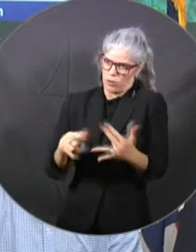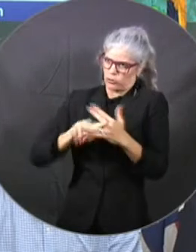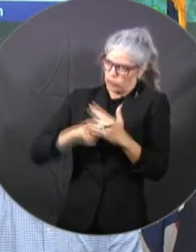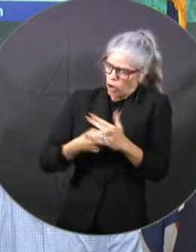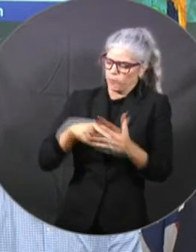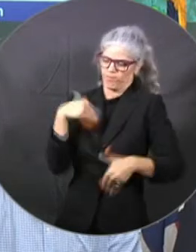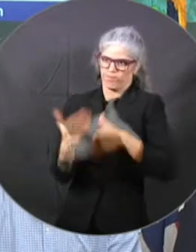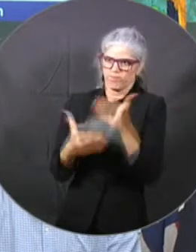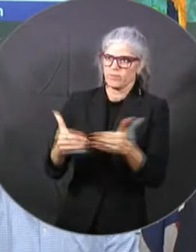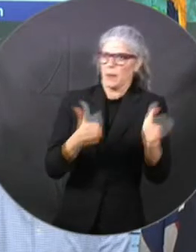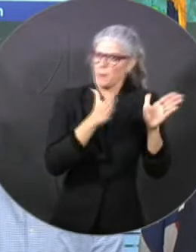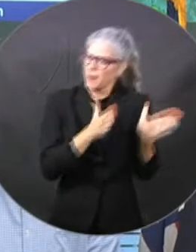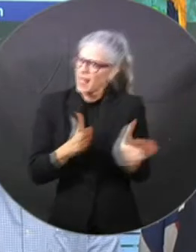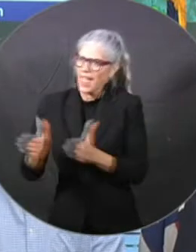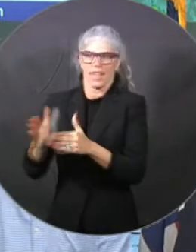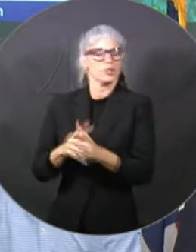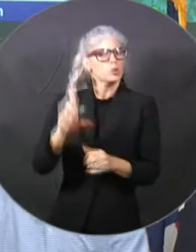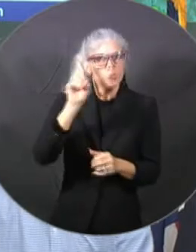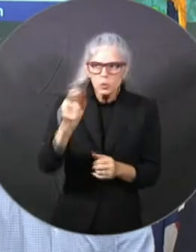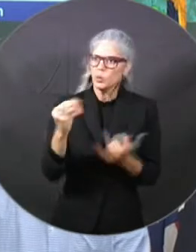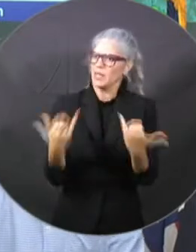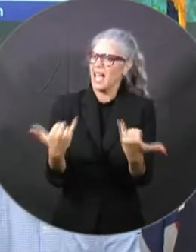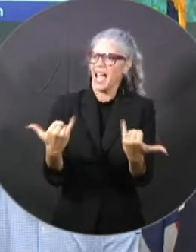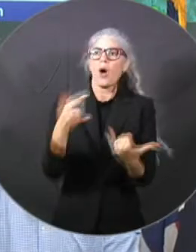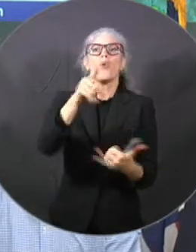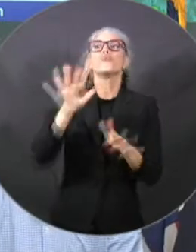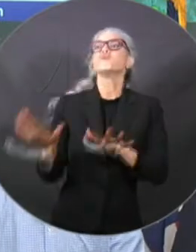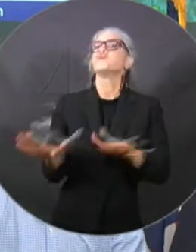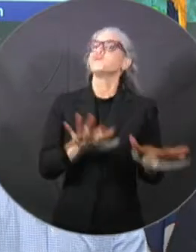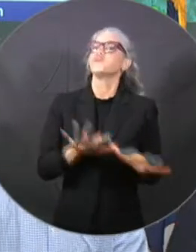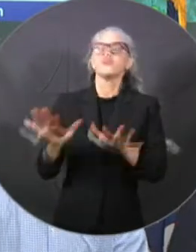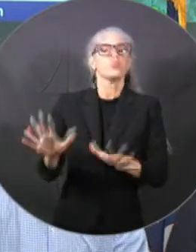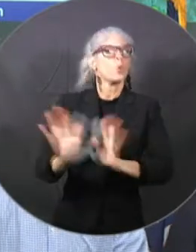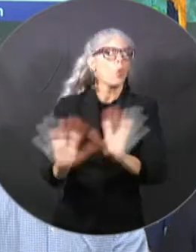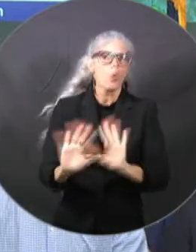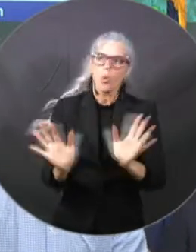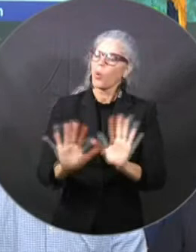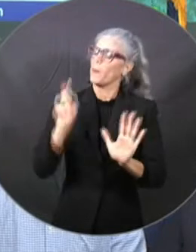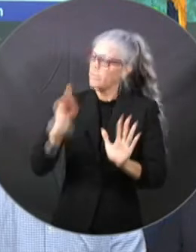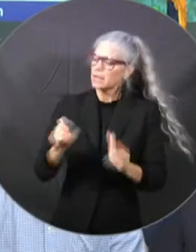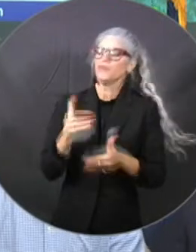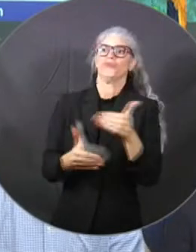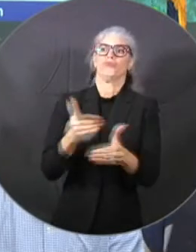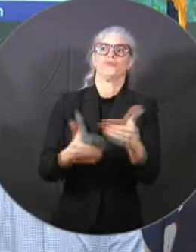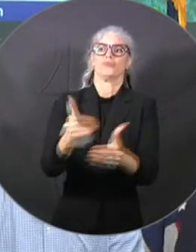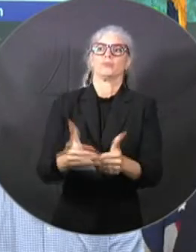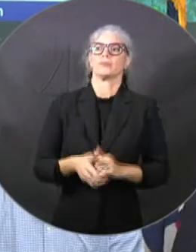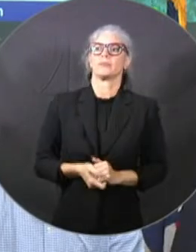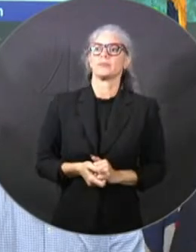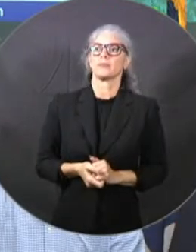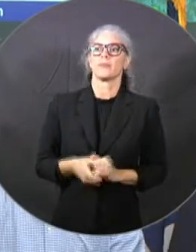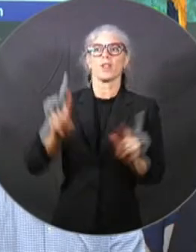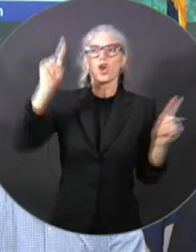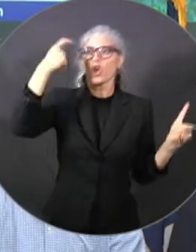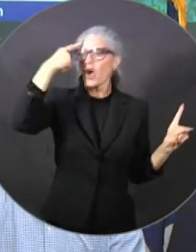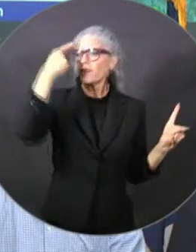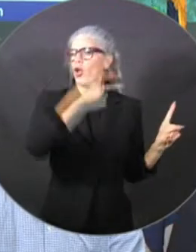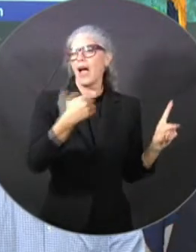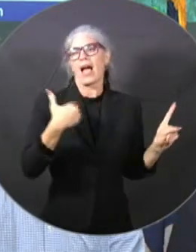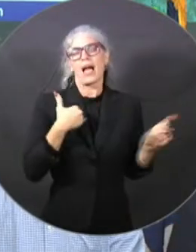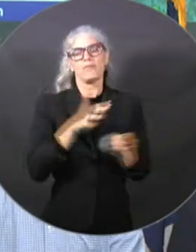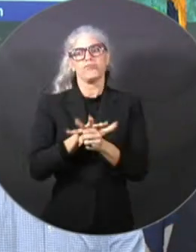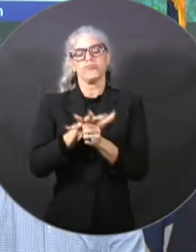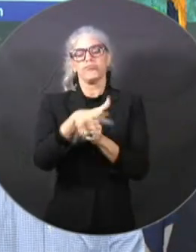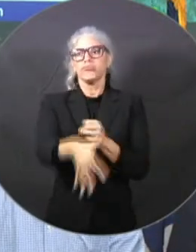his job to ensure the state emergency response team has every resource at our disposal to respond efficiently to the storm.